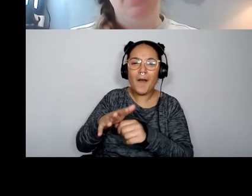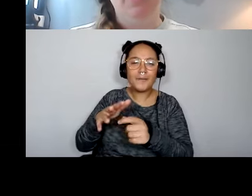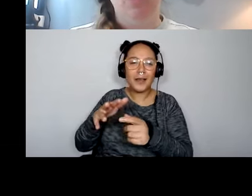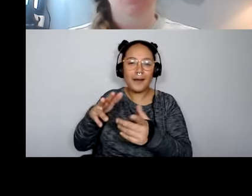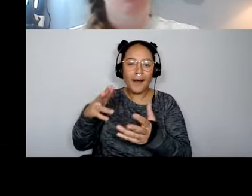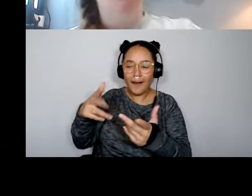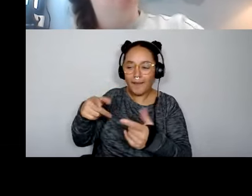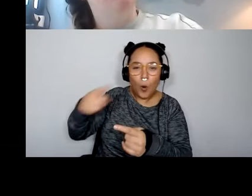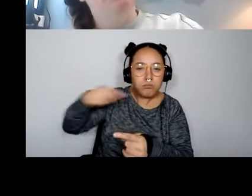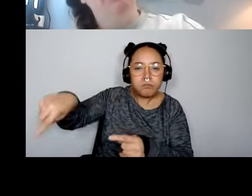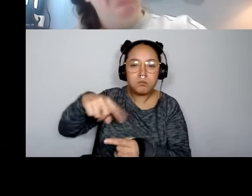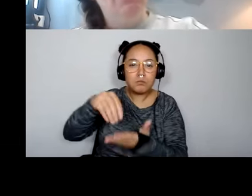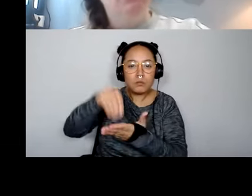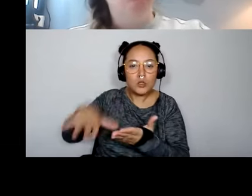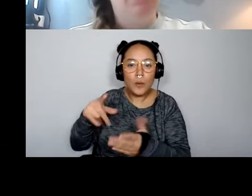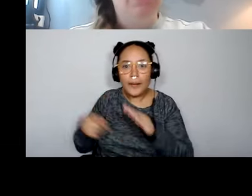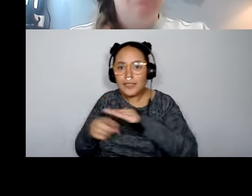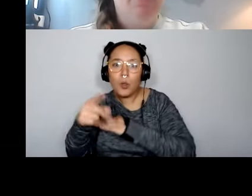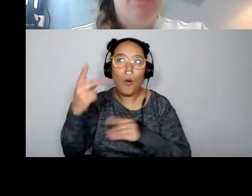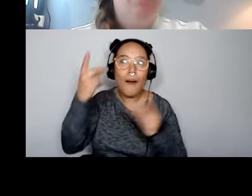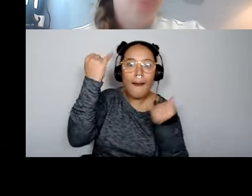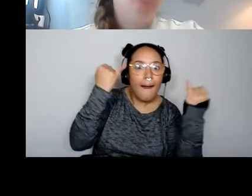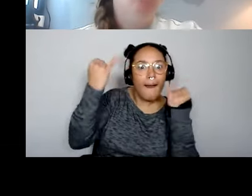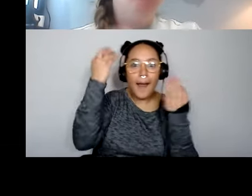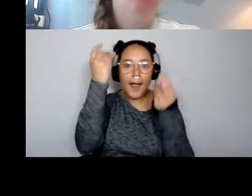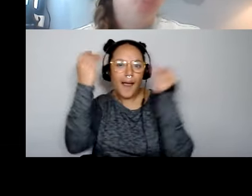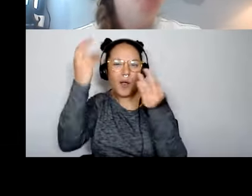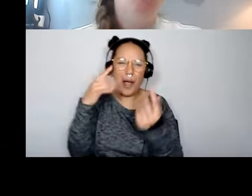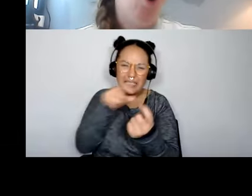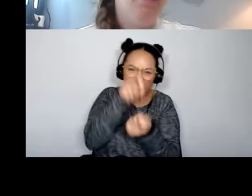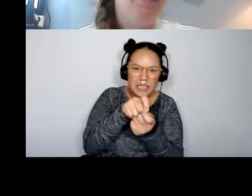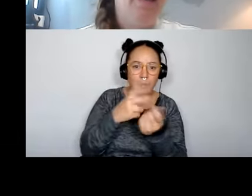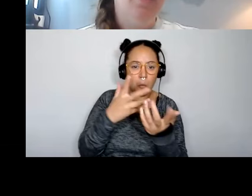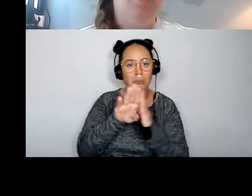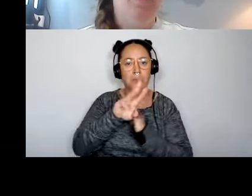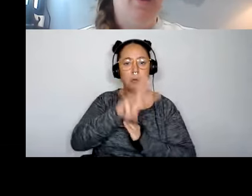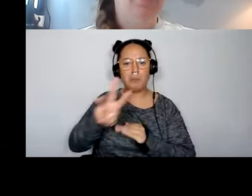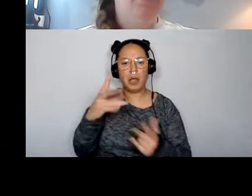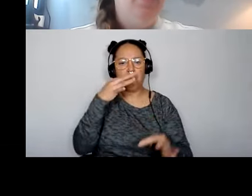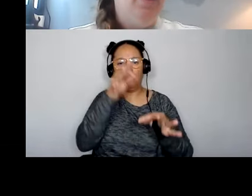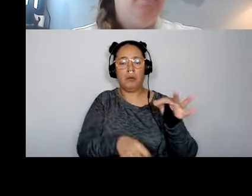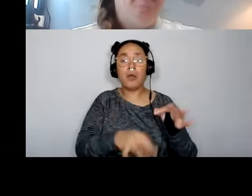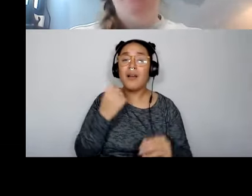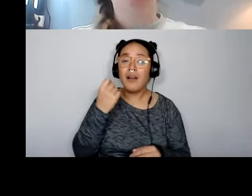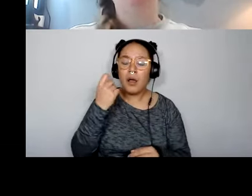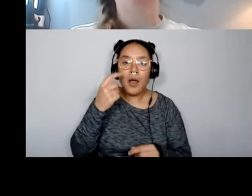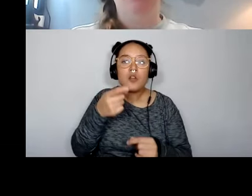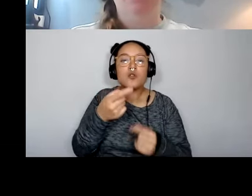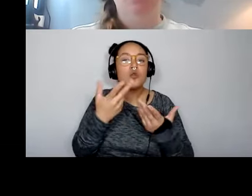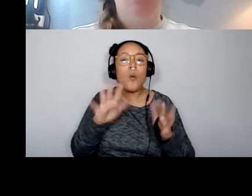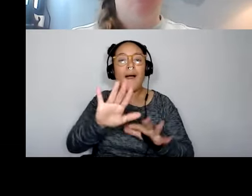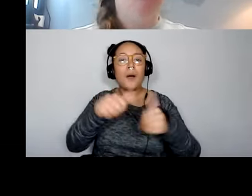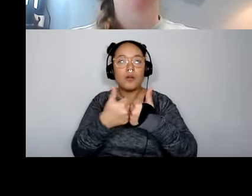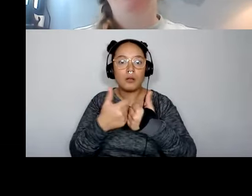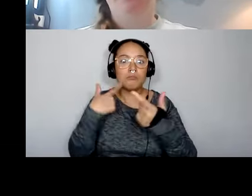possibilities are. But on the other end, you can't have something that's scoped so broadly that there's no